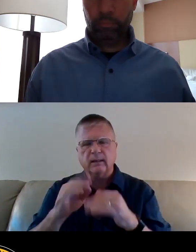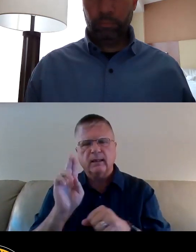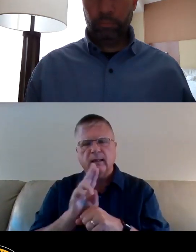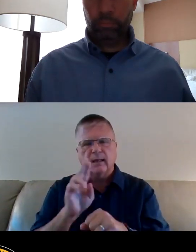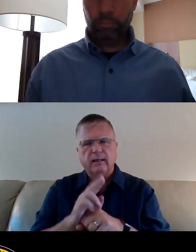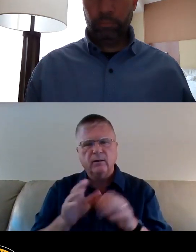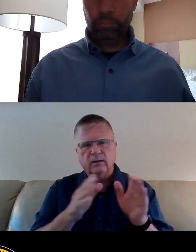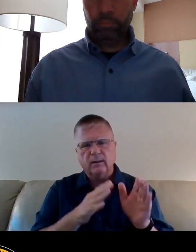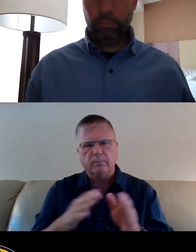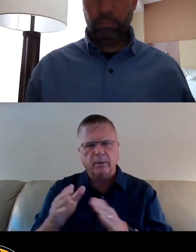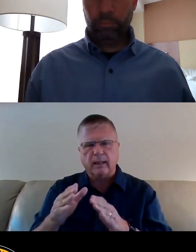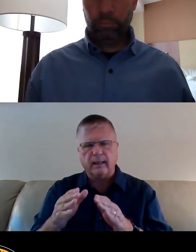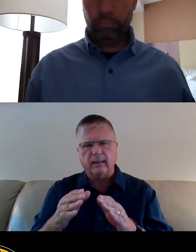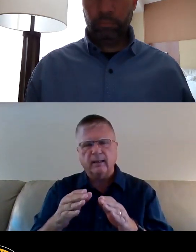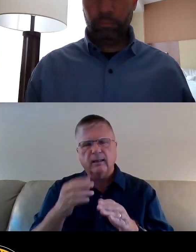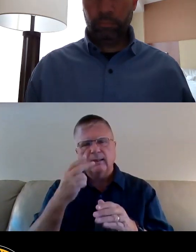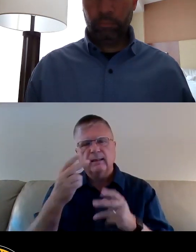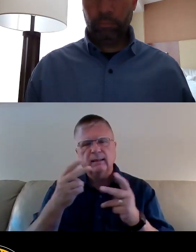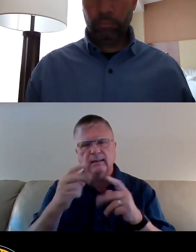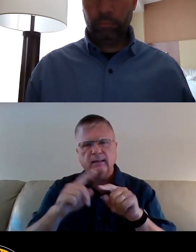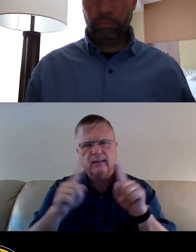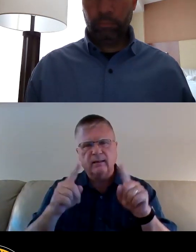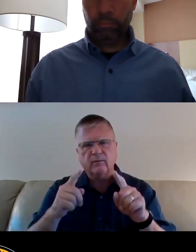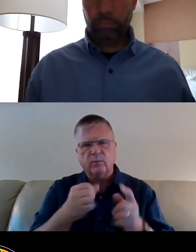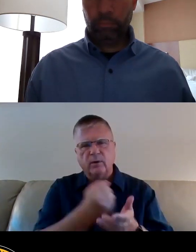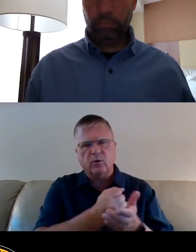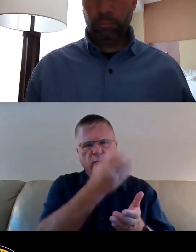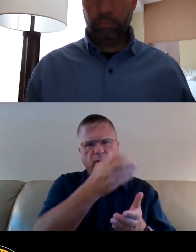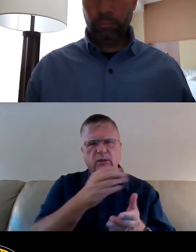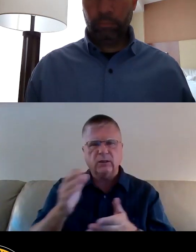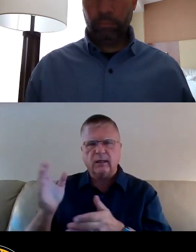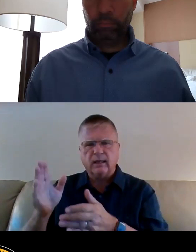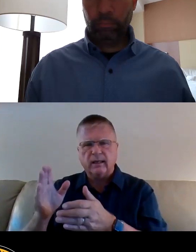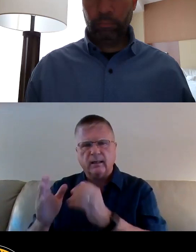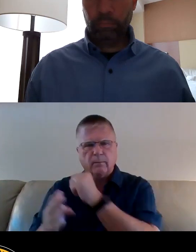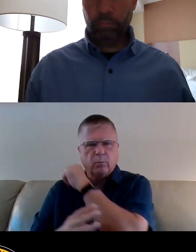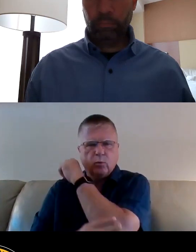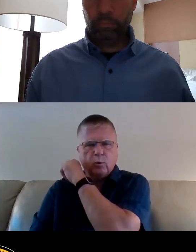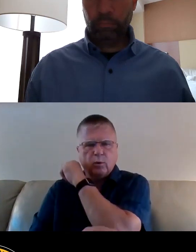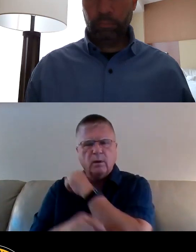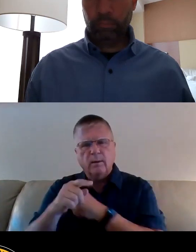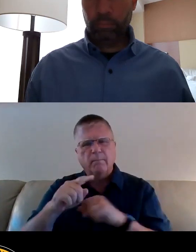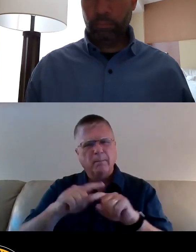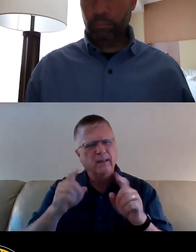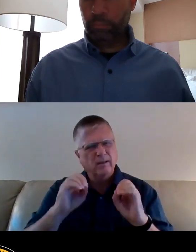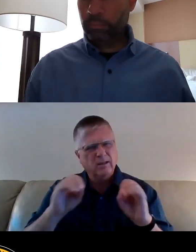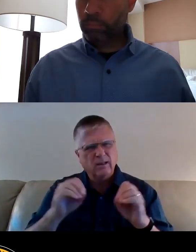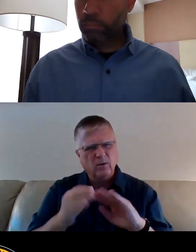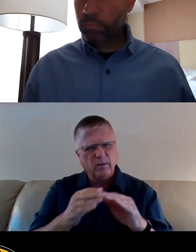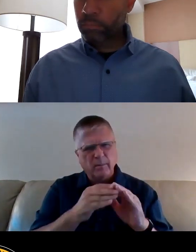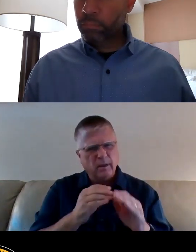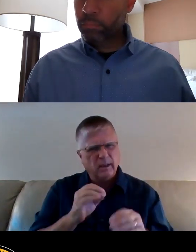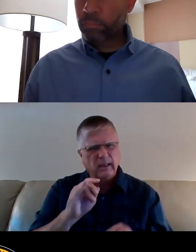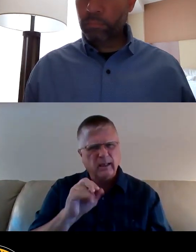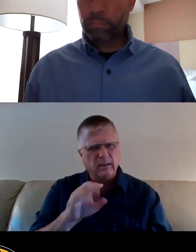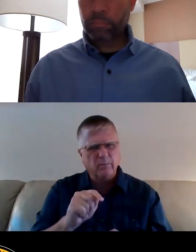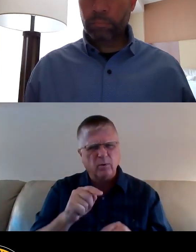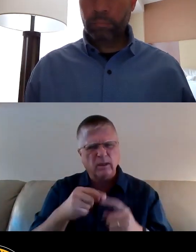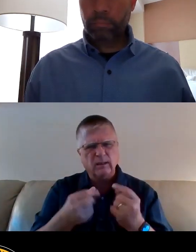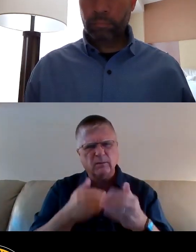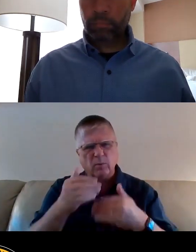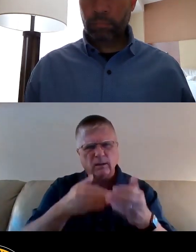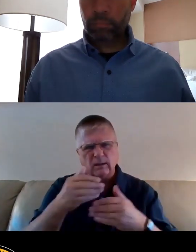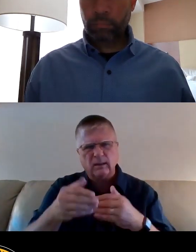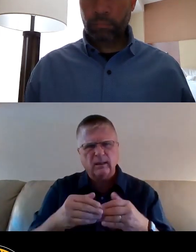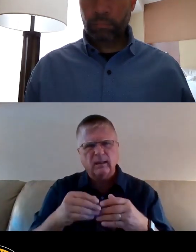city's division between the rich and the poor. However, this spending plan, you know, has no community input to this process. The hearings today and Monday